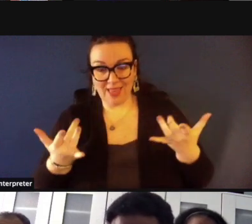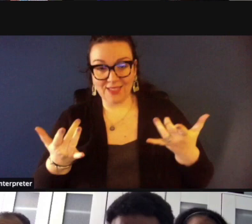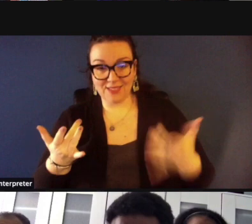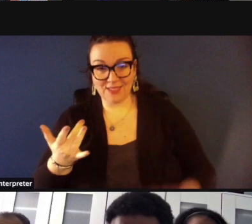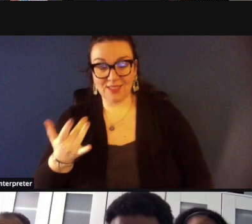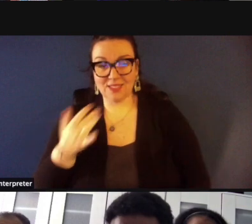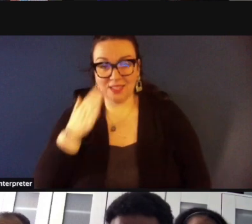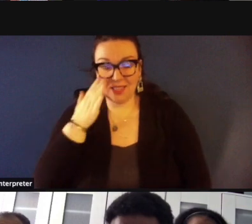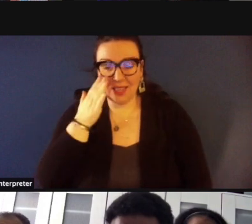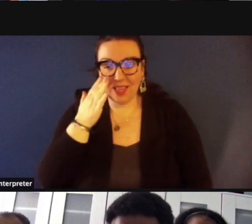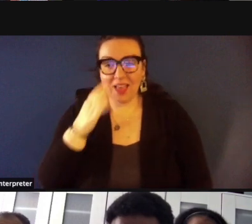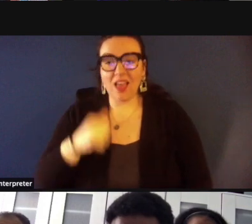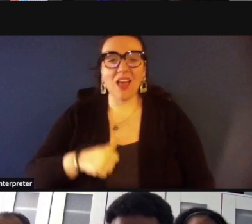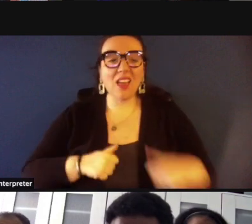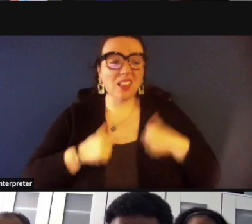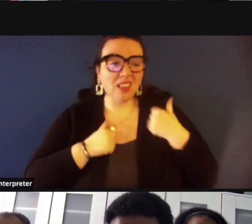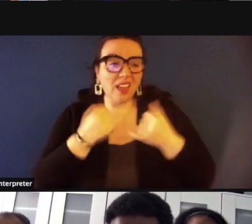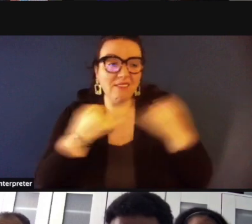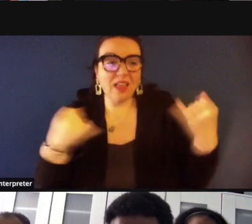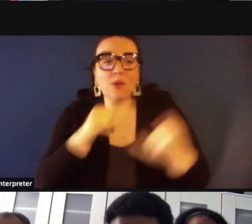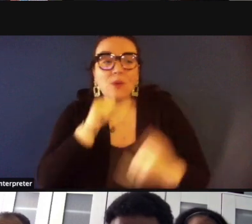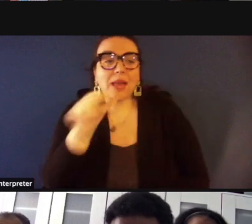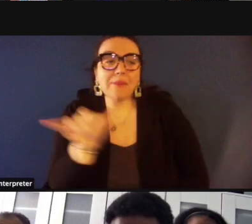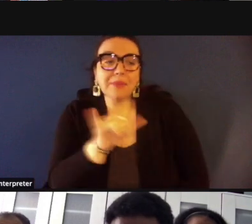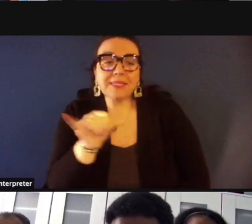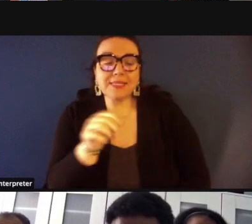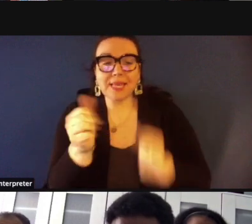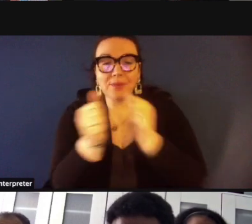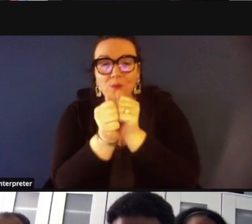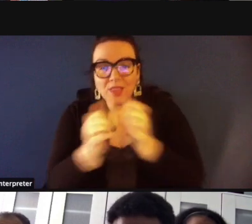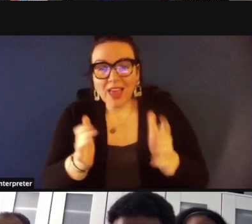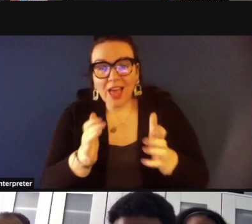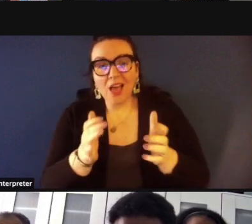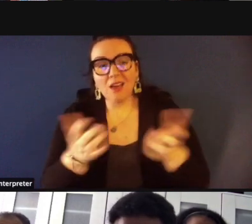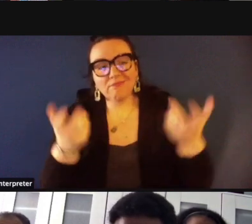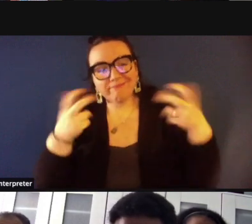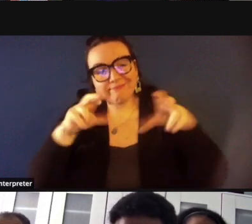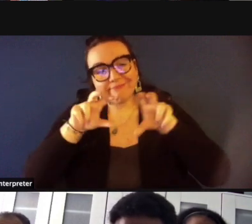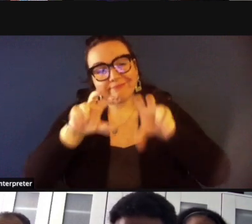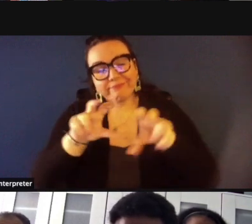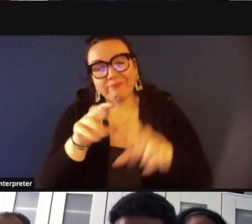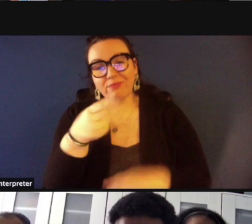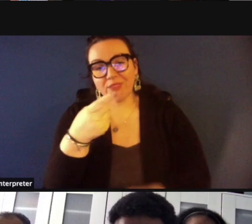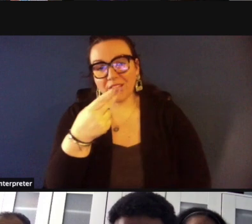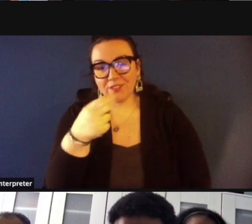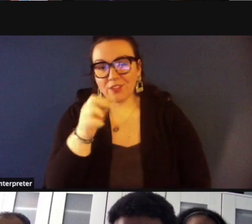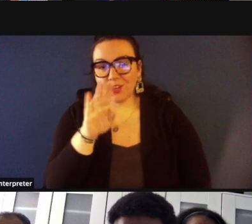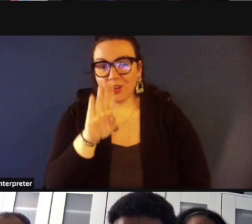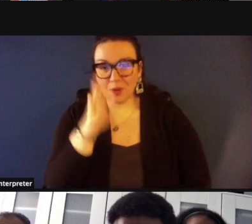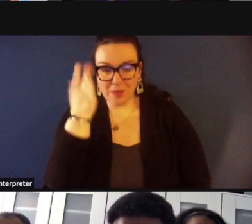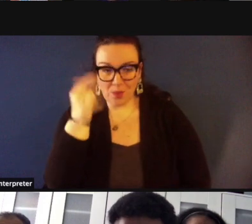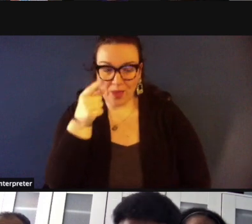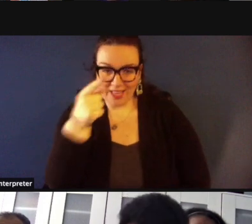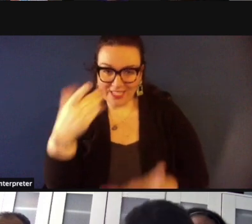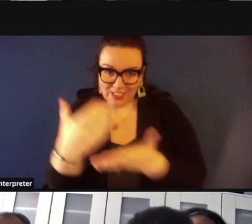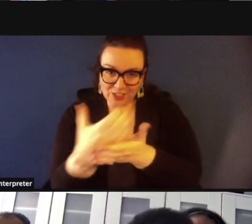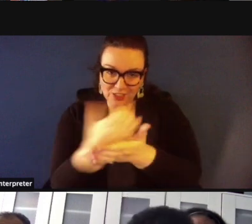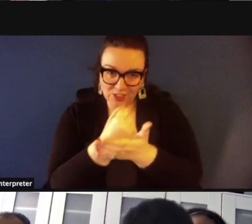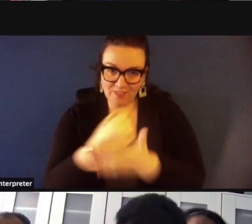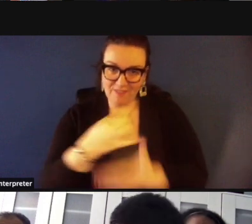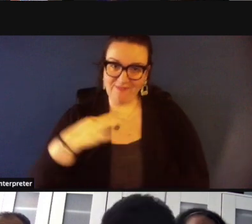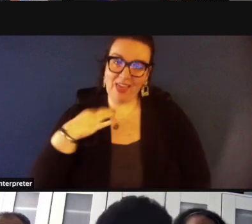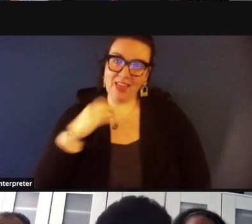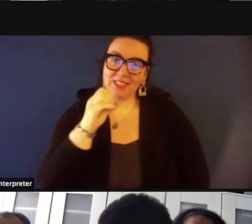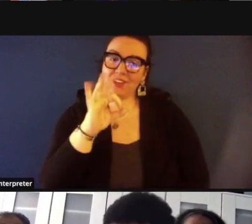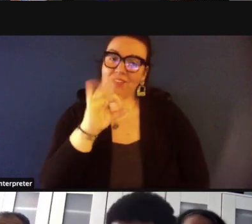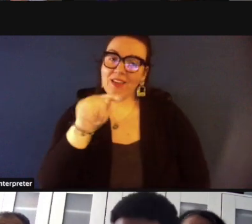lifeline just would not be the same without without the efforts of uh of herb and that is why he deserves the volunteer of the